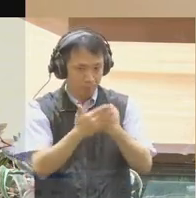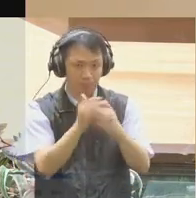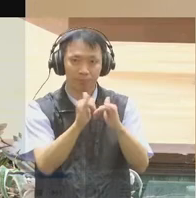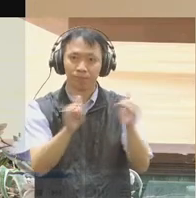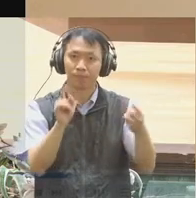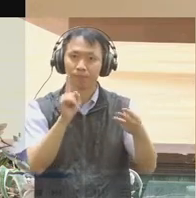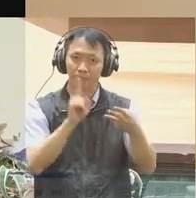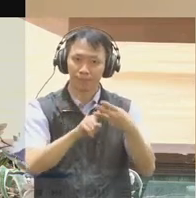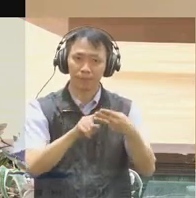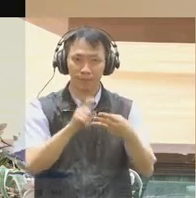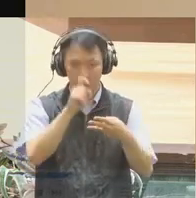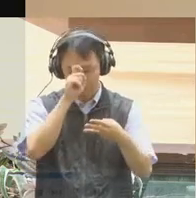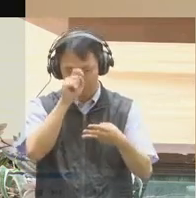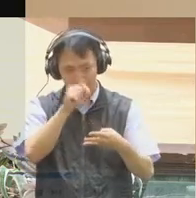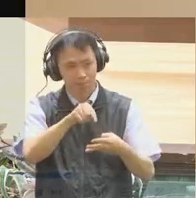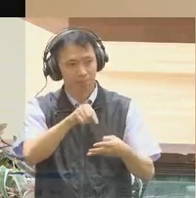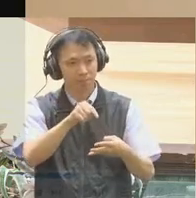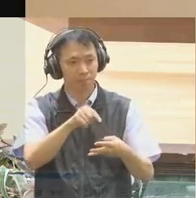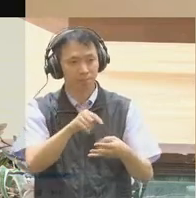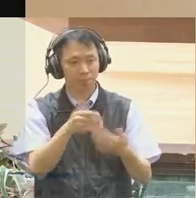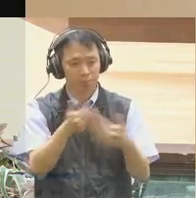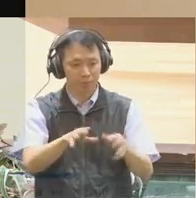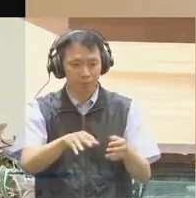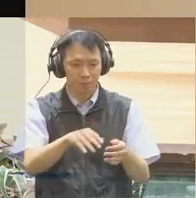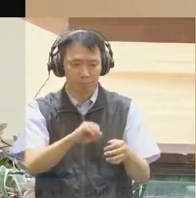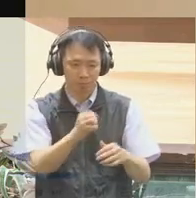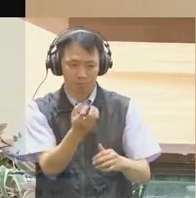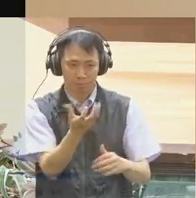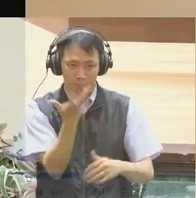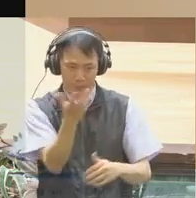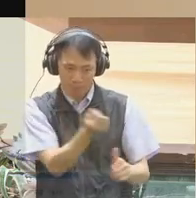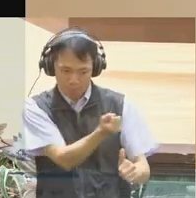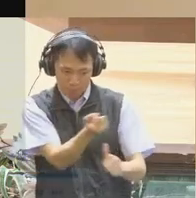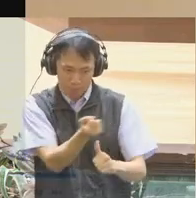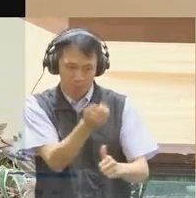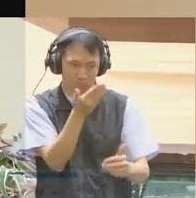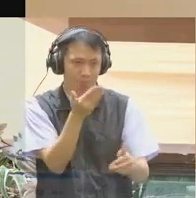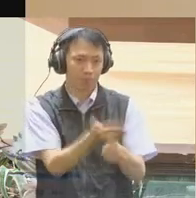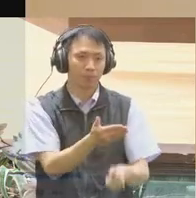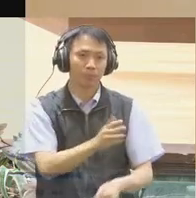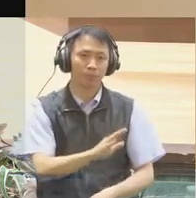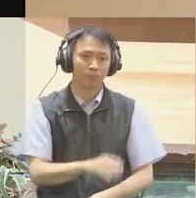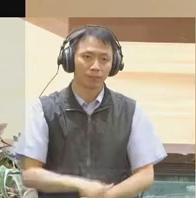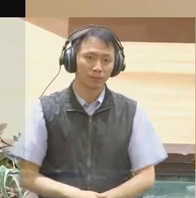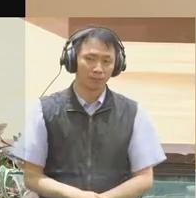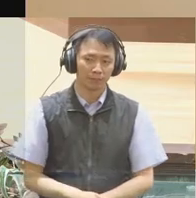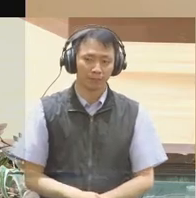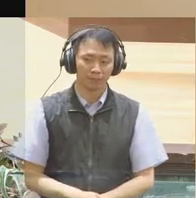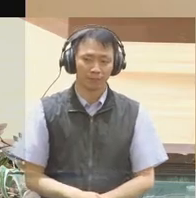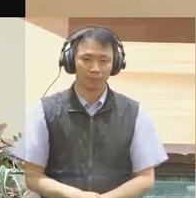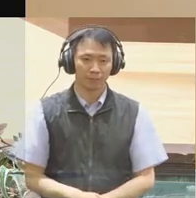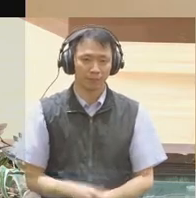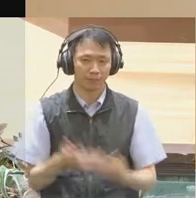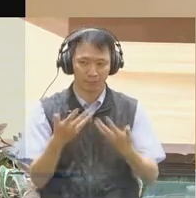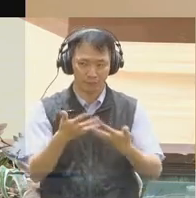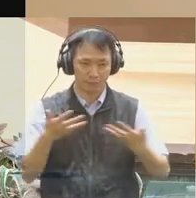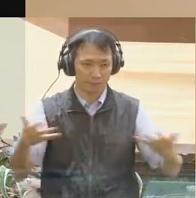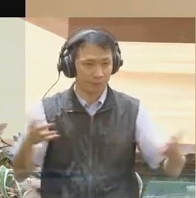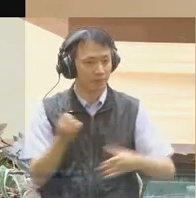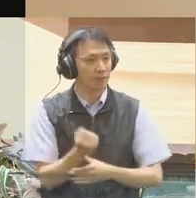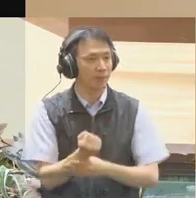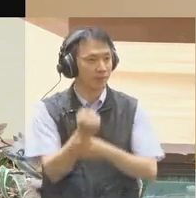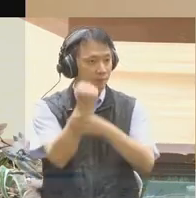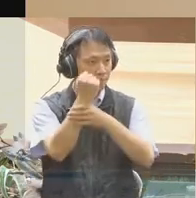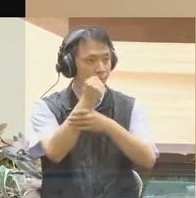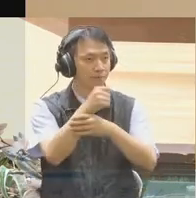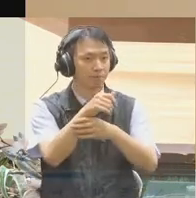founders of representative democracies throughout antiquity were preoccupied with a harmful potential for factions, warning of their rise as a kind of sickness